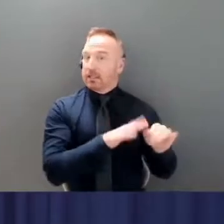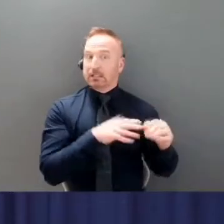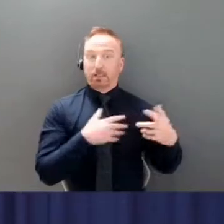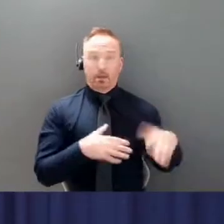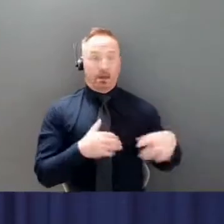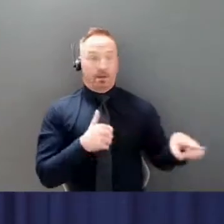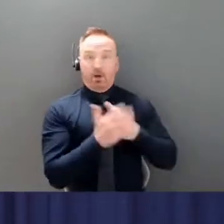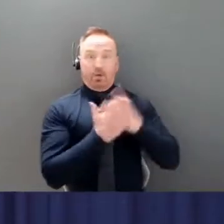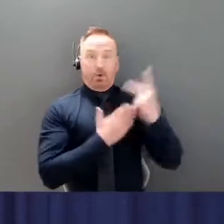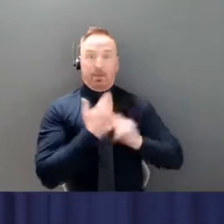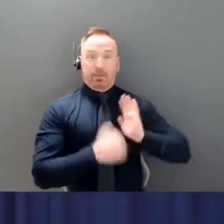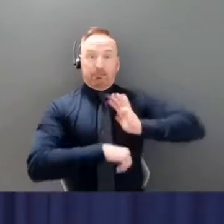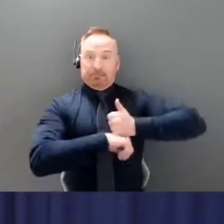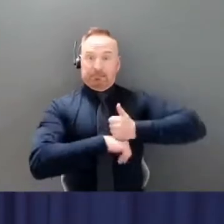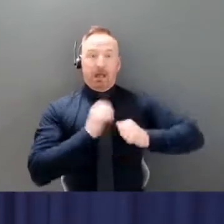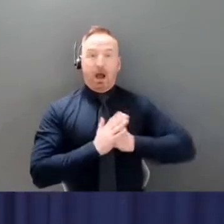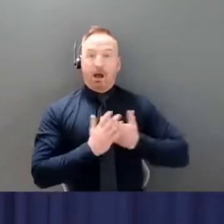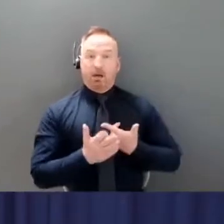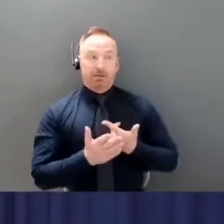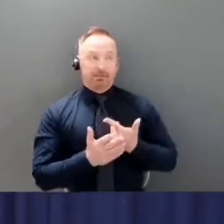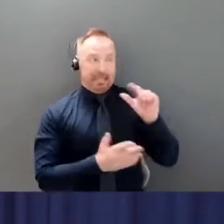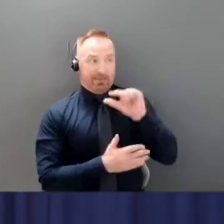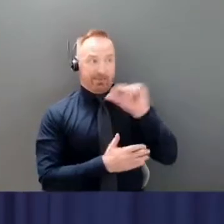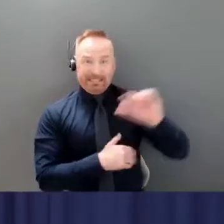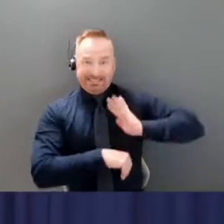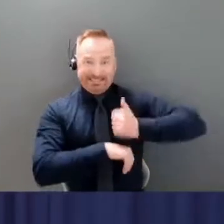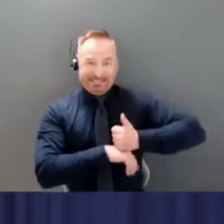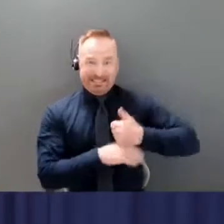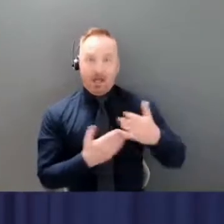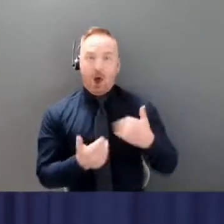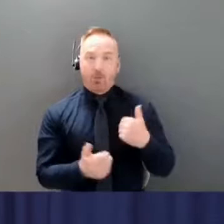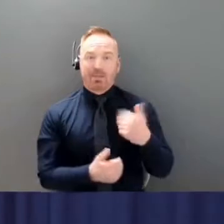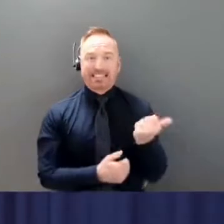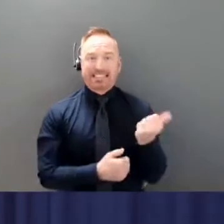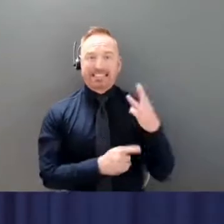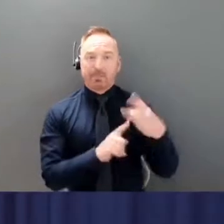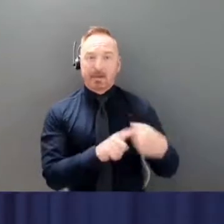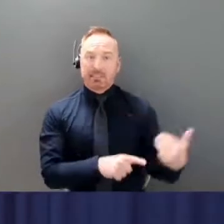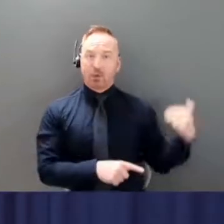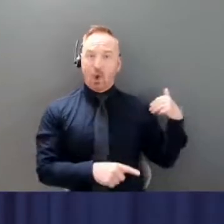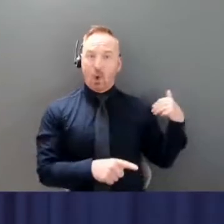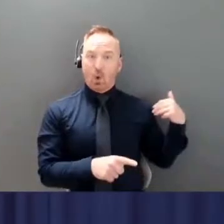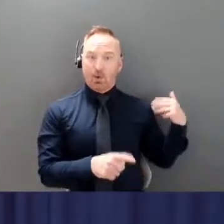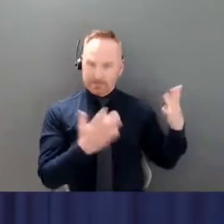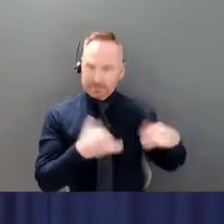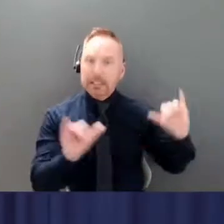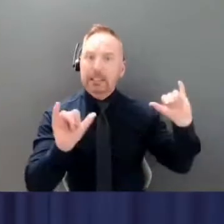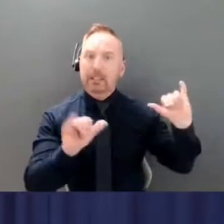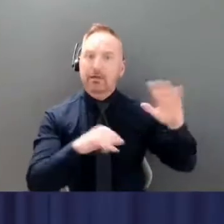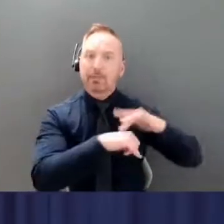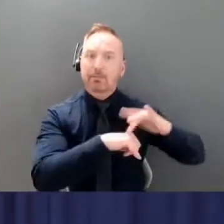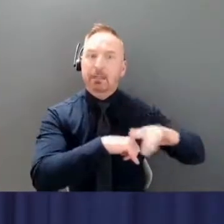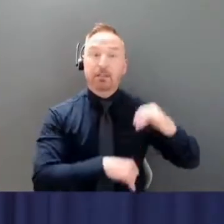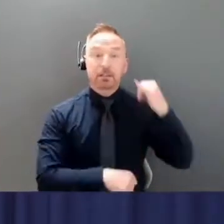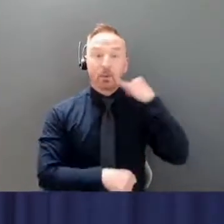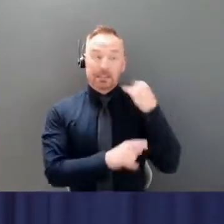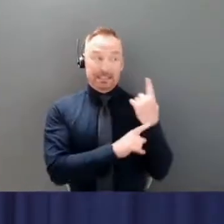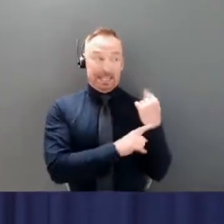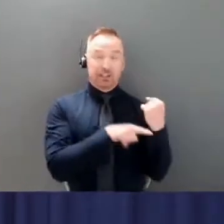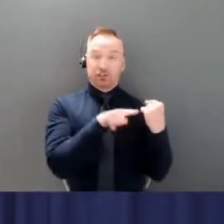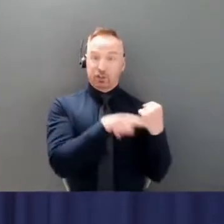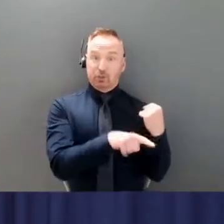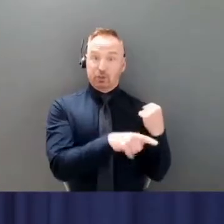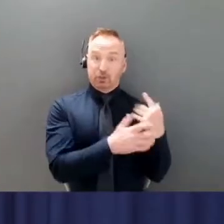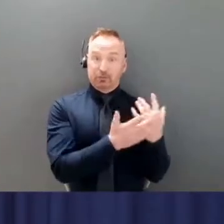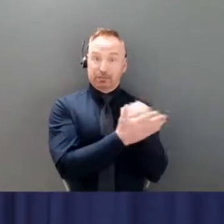almost 16 months ago, and it is still available. Even if you accessed it last year, you can reapply this year.